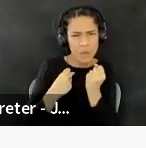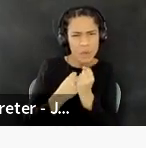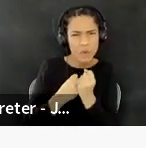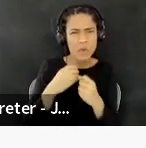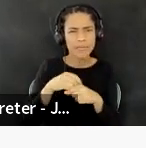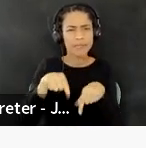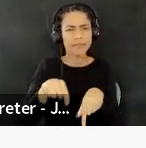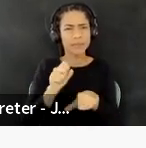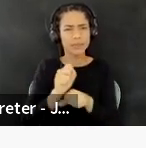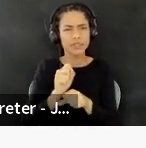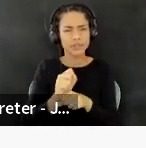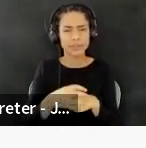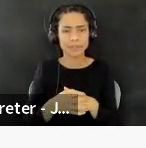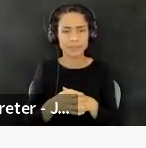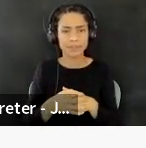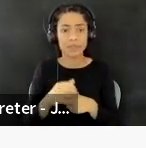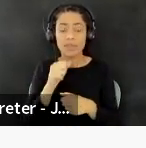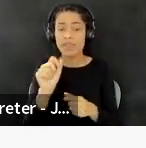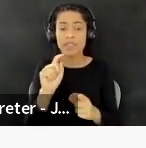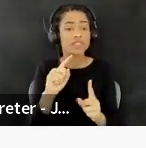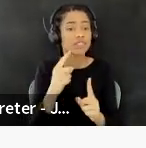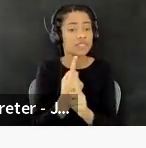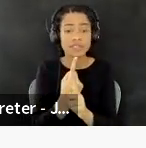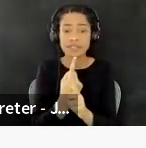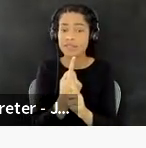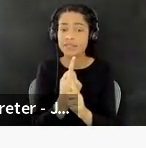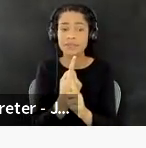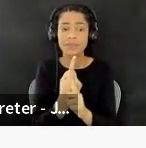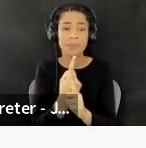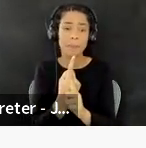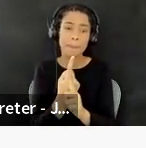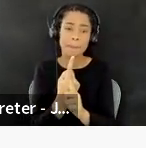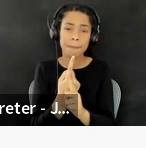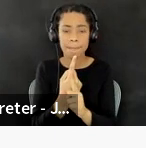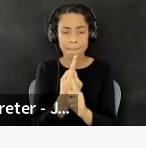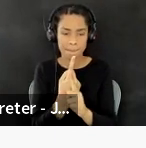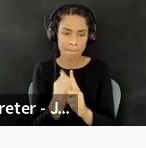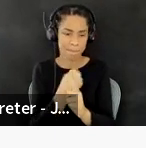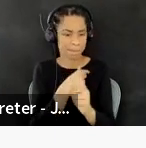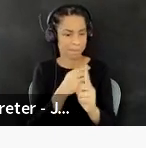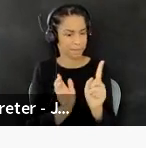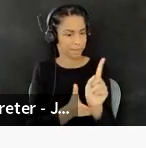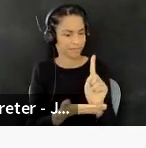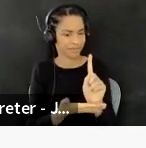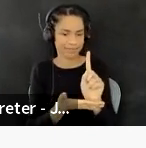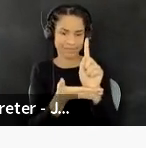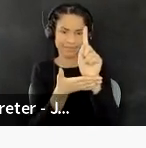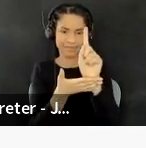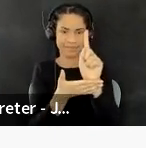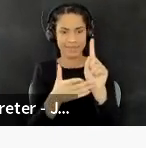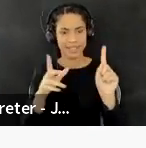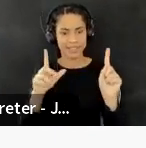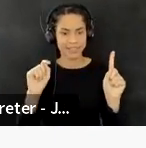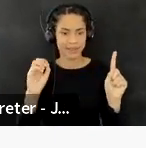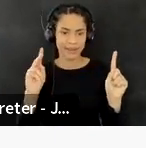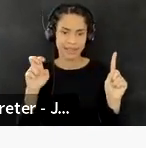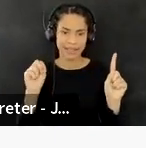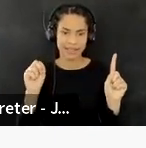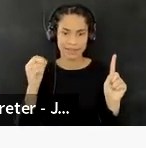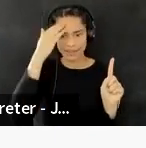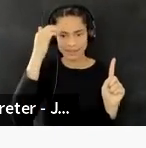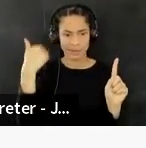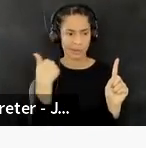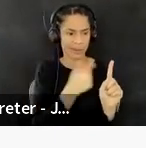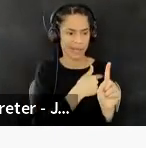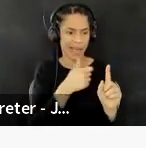not just merely being, um, tokenized to fulfill like a DEI initiative or to fulfill a